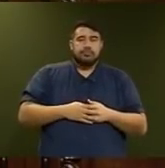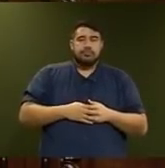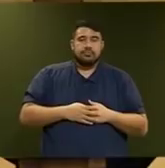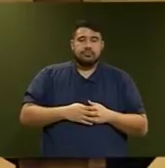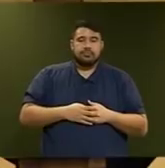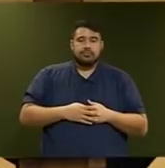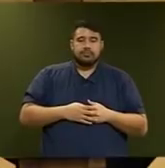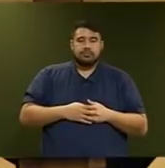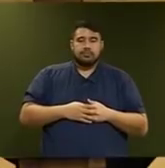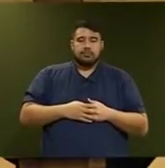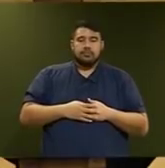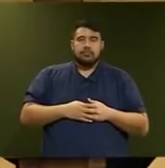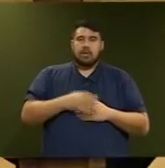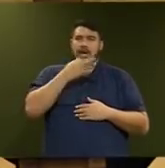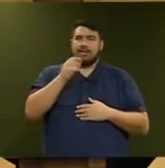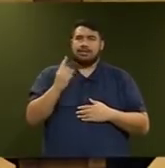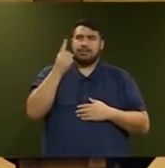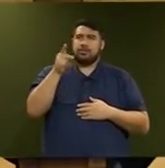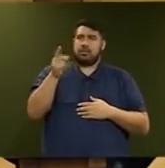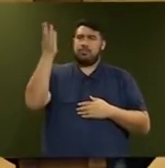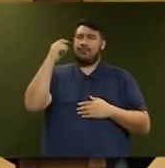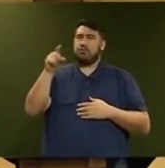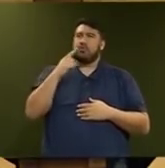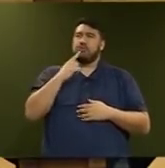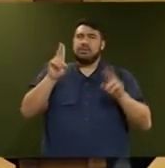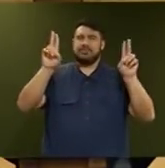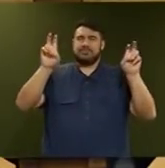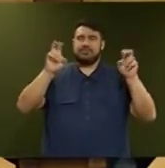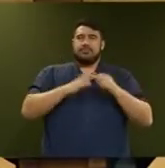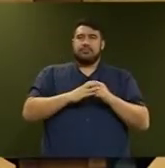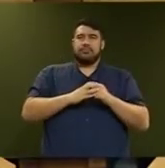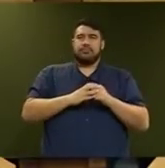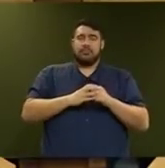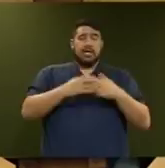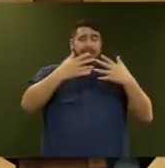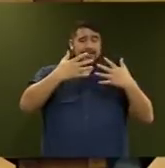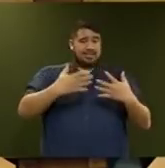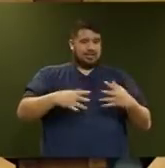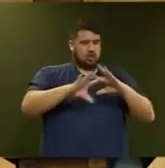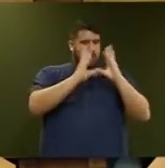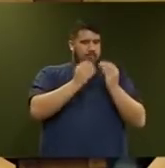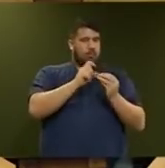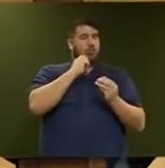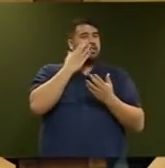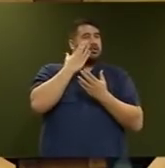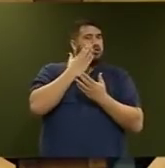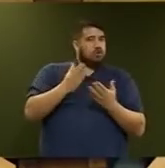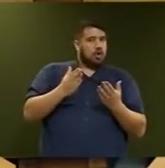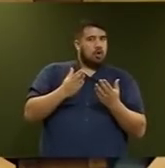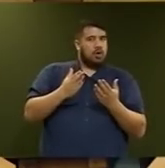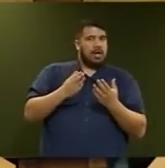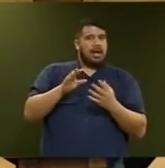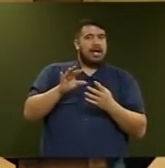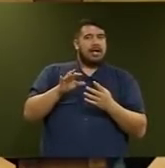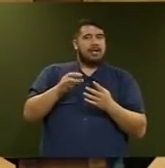To the Minister, does he stand by his statement, quote, when the overall statistics showed that the number of electives was going up, yet in